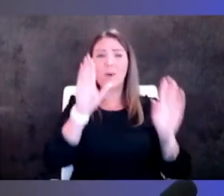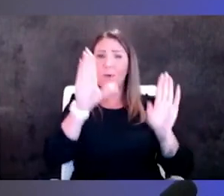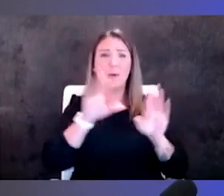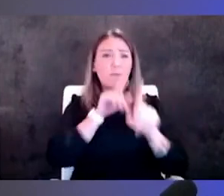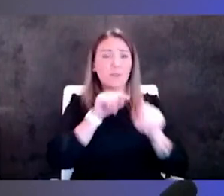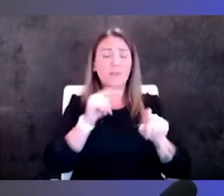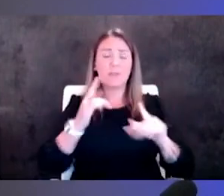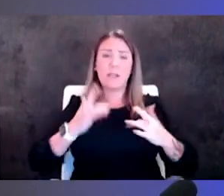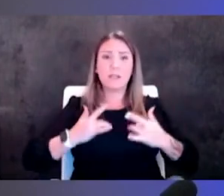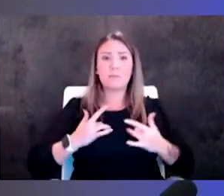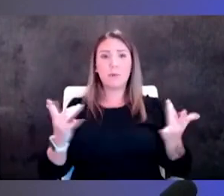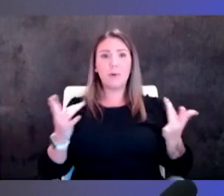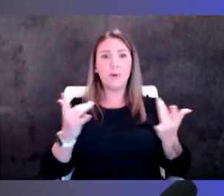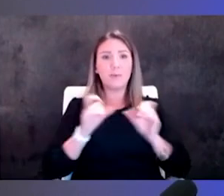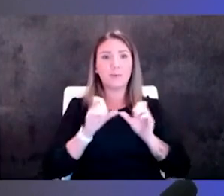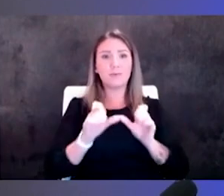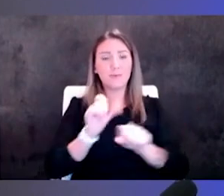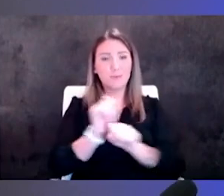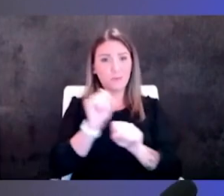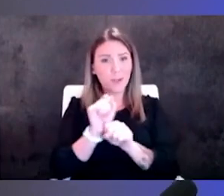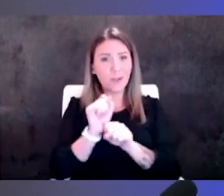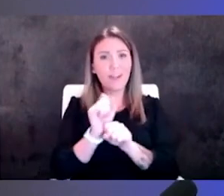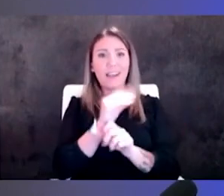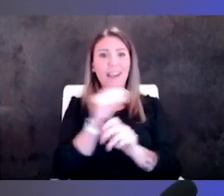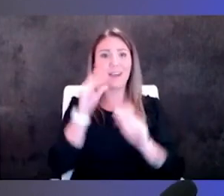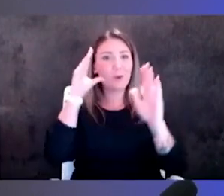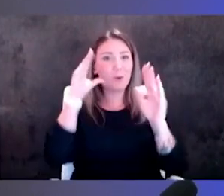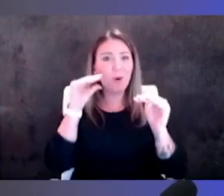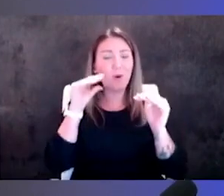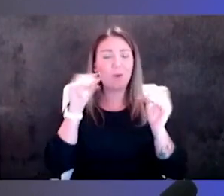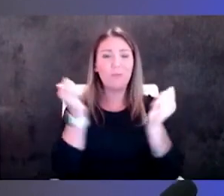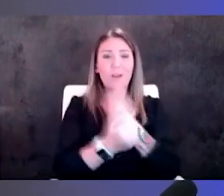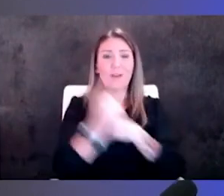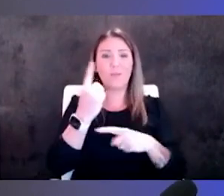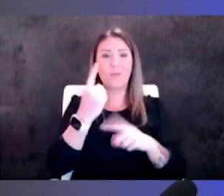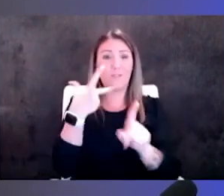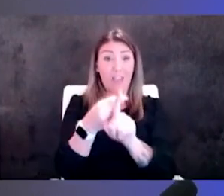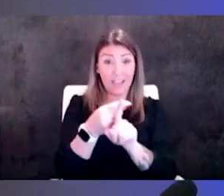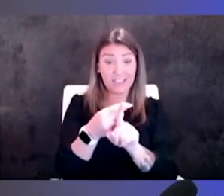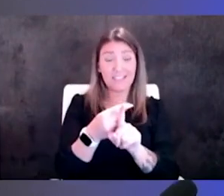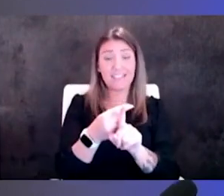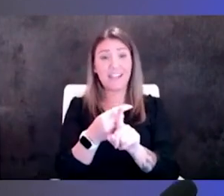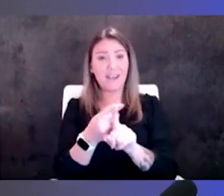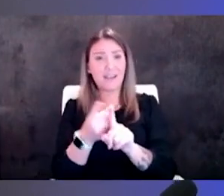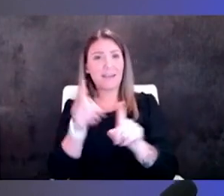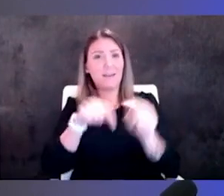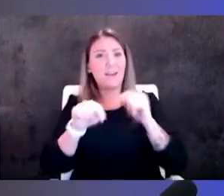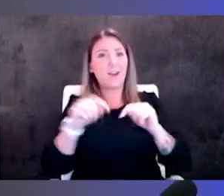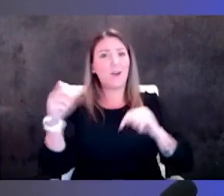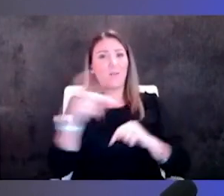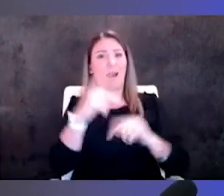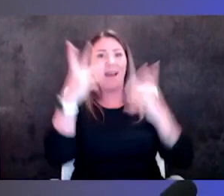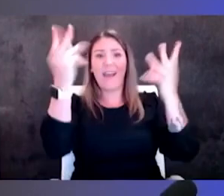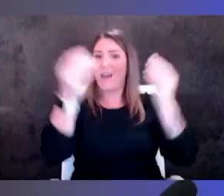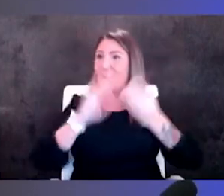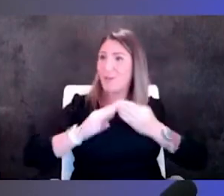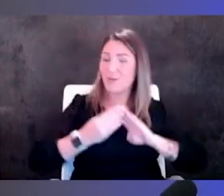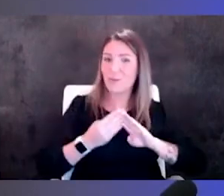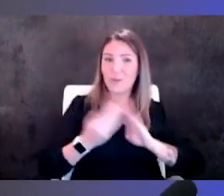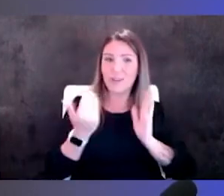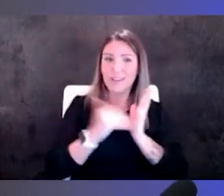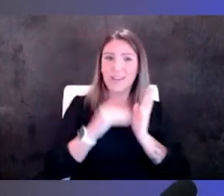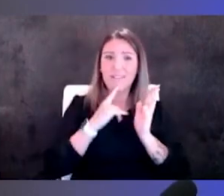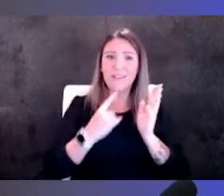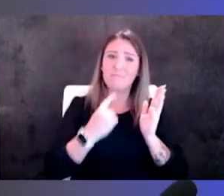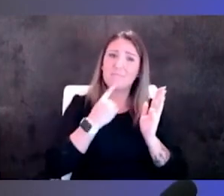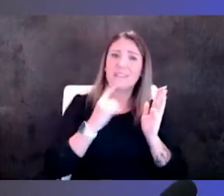continue the work and uh we hope with everybody getting vaccinated we can get back out into the communities again i miss uh our road